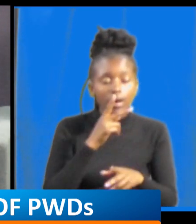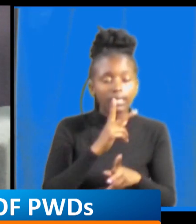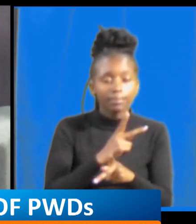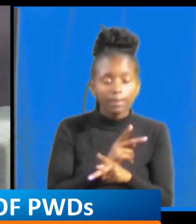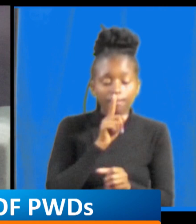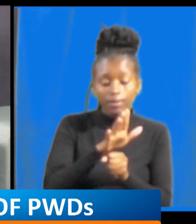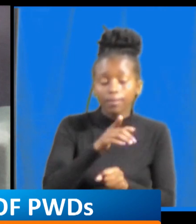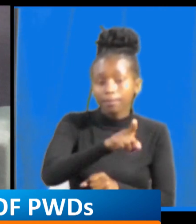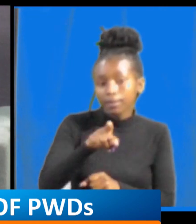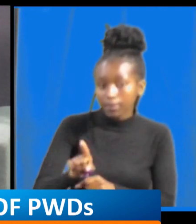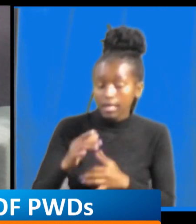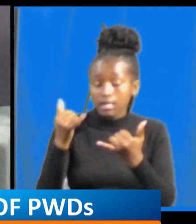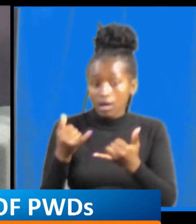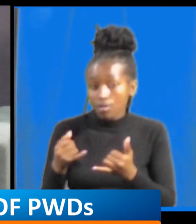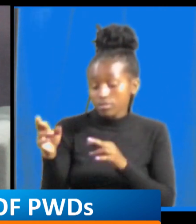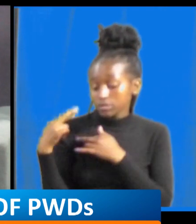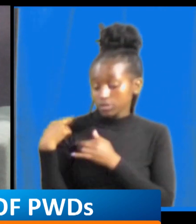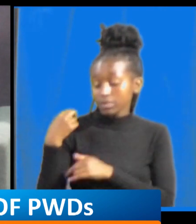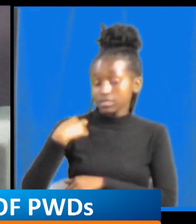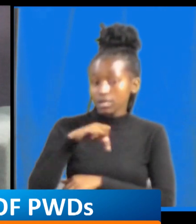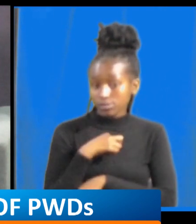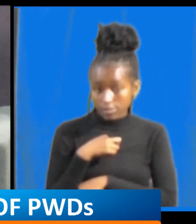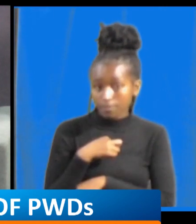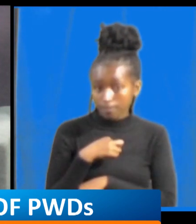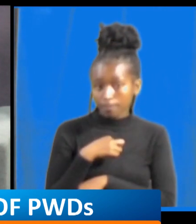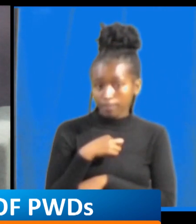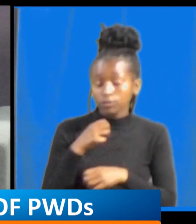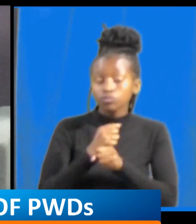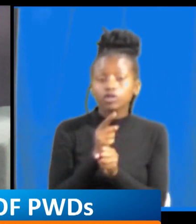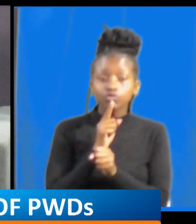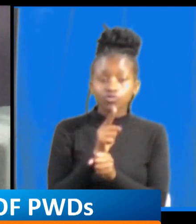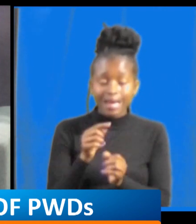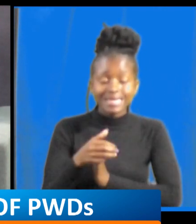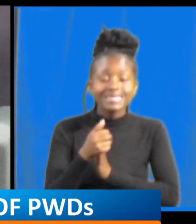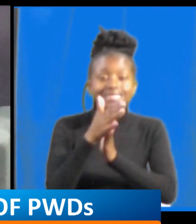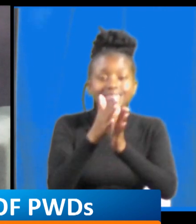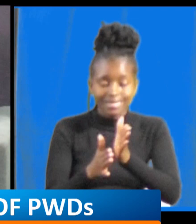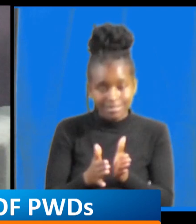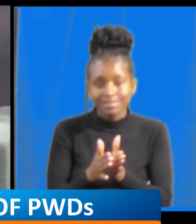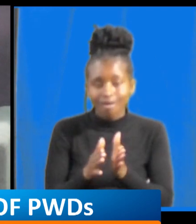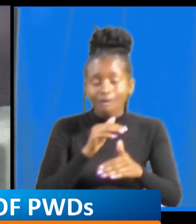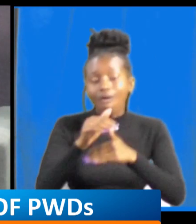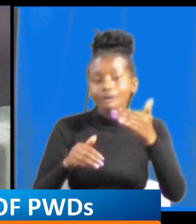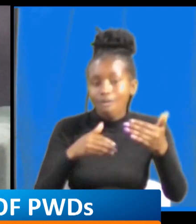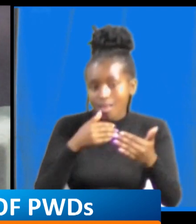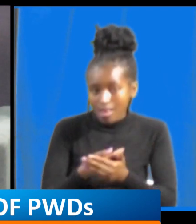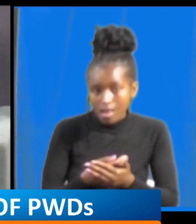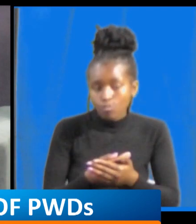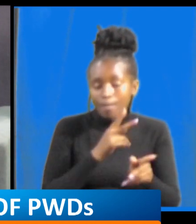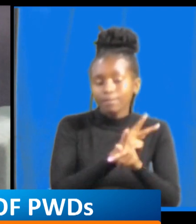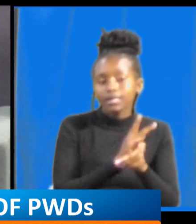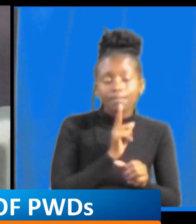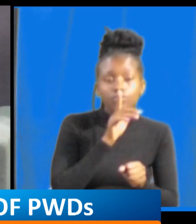of our our work yeah we we hold the leaders accountable have you performed this one are the policies being